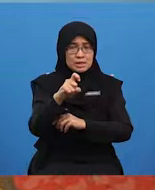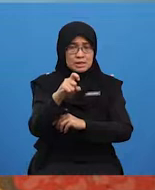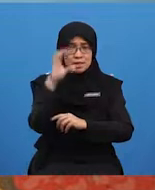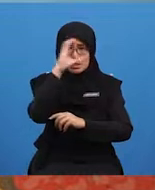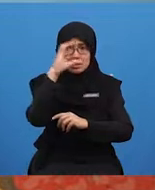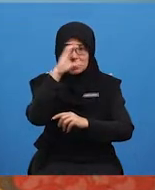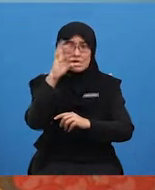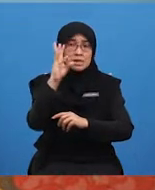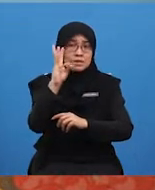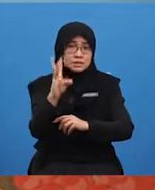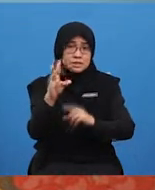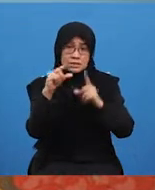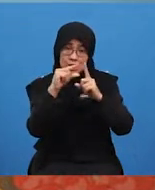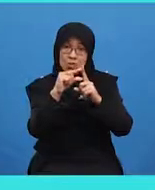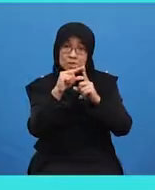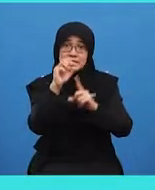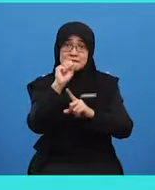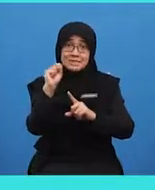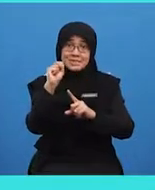down all of the sausages. Because